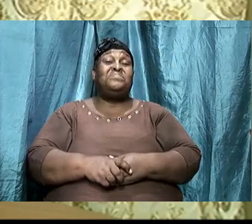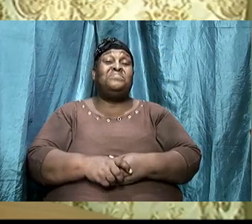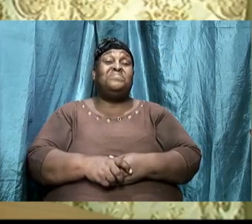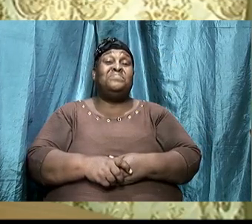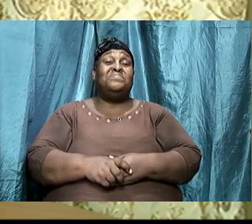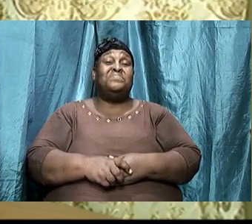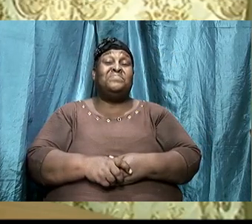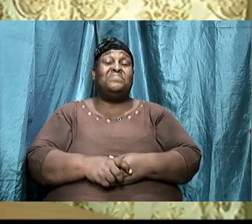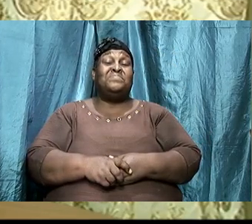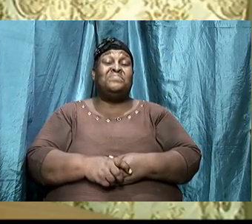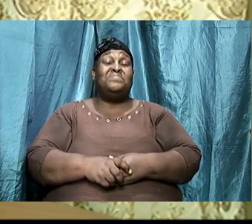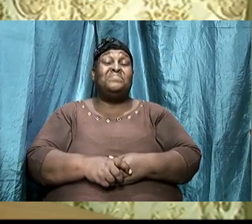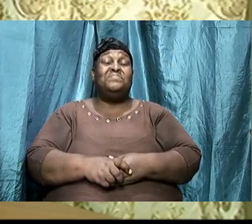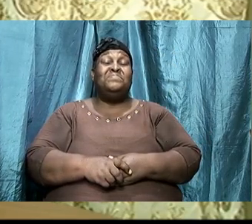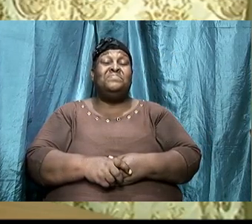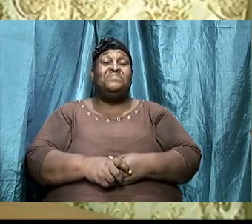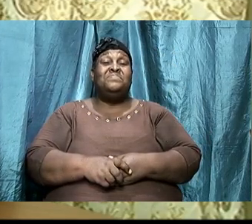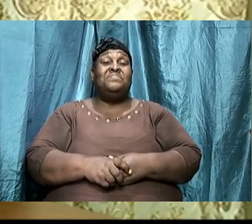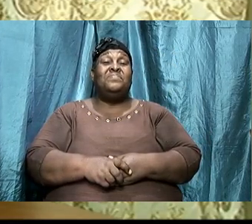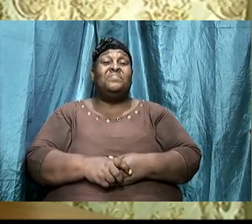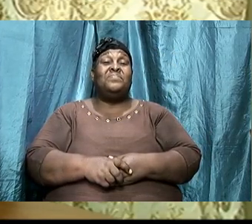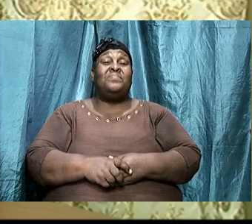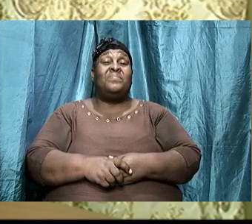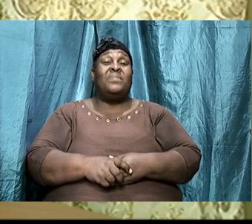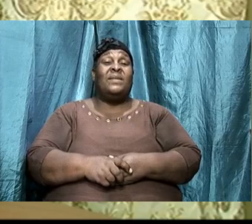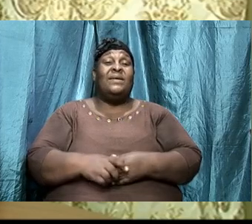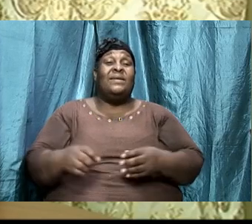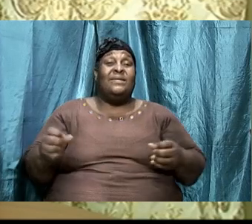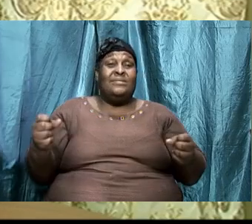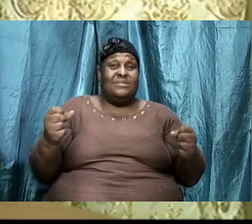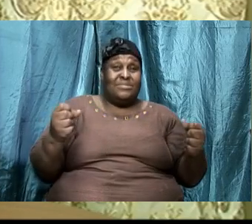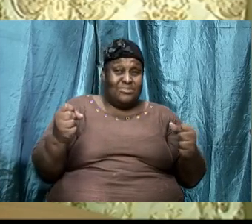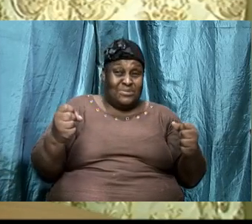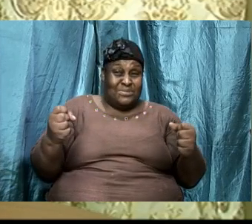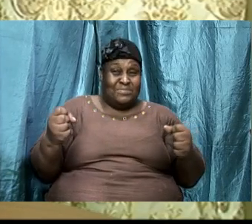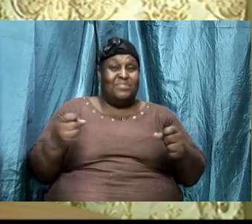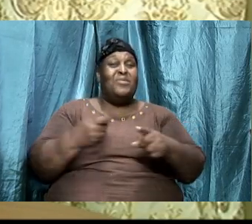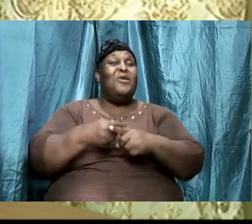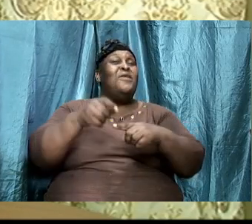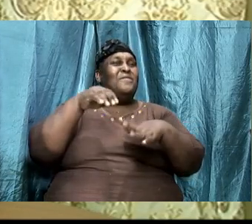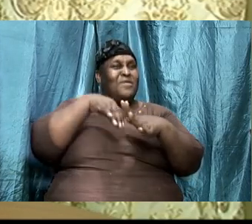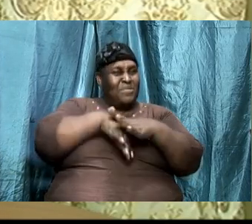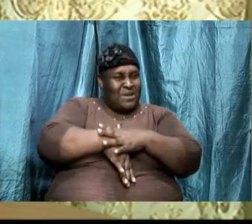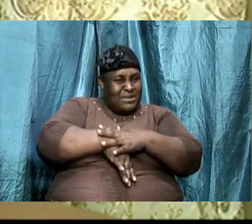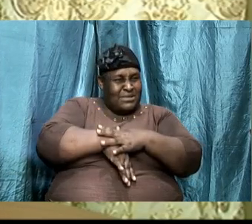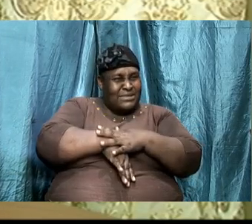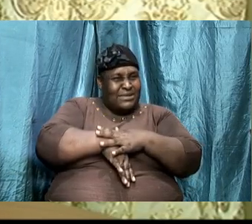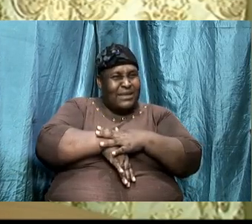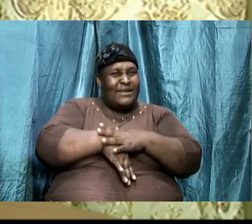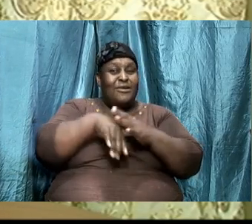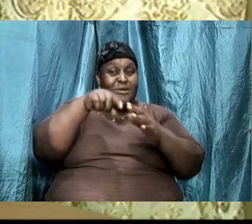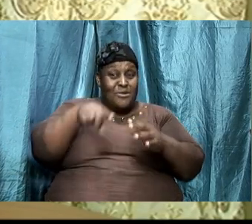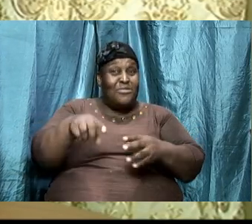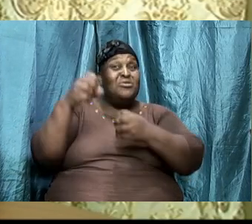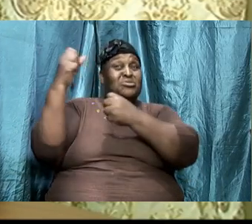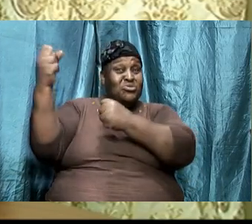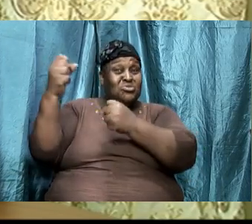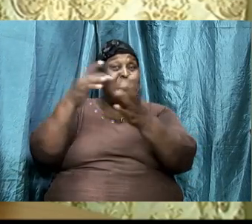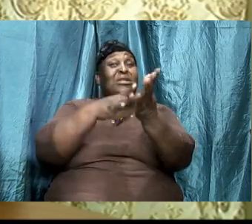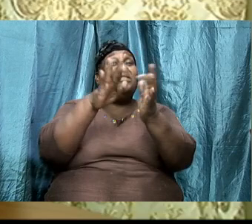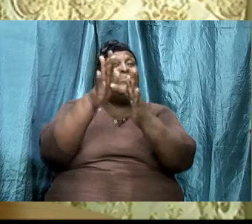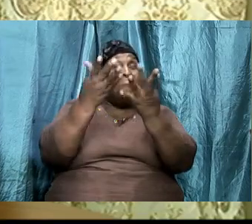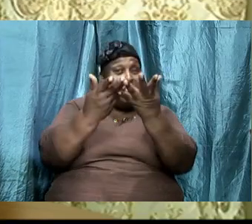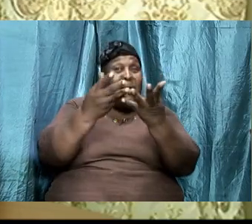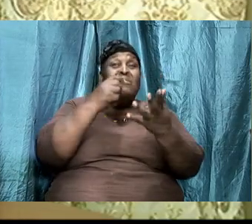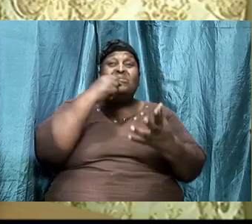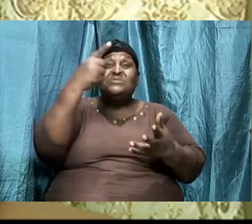half line but you muster up something from the inside this strength that the bible is talking about here is not that